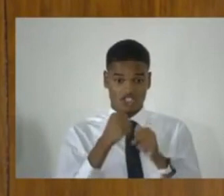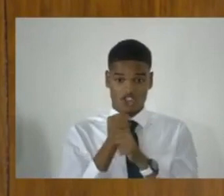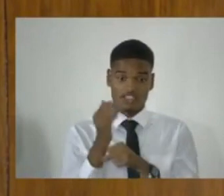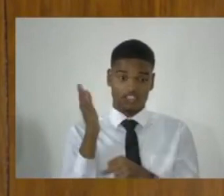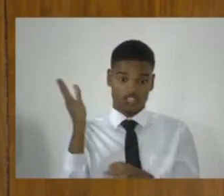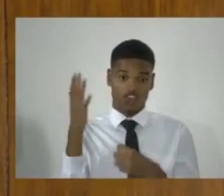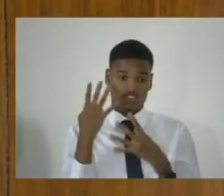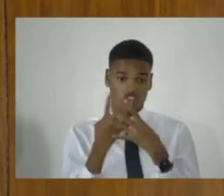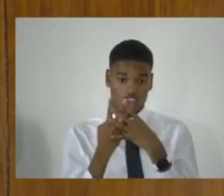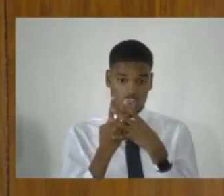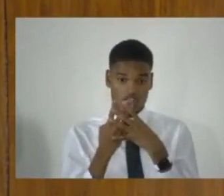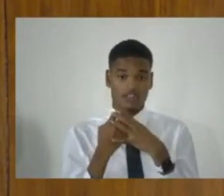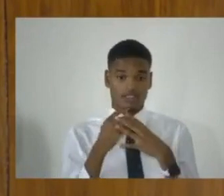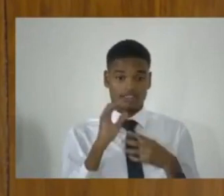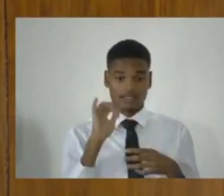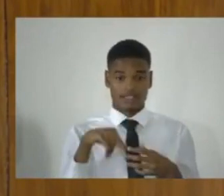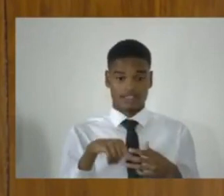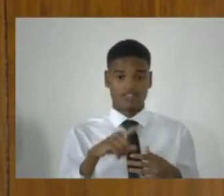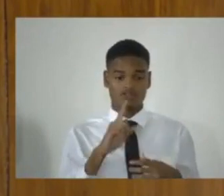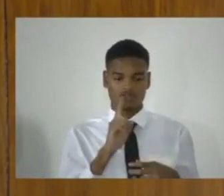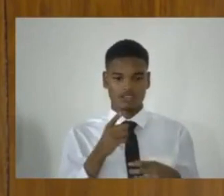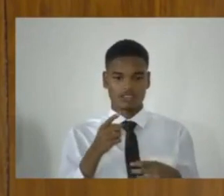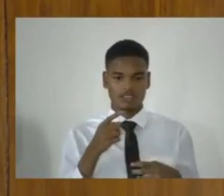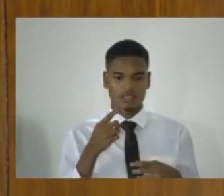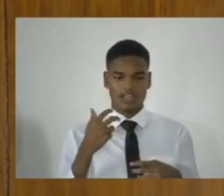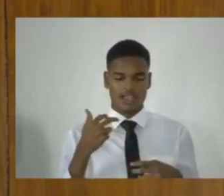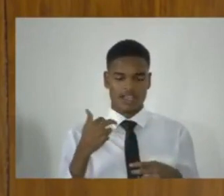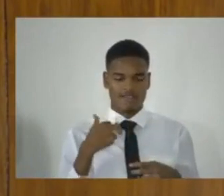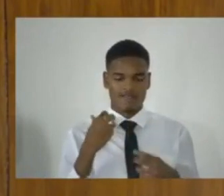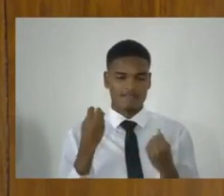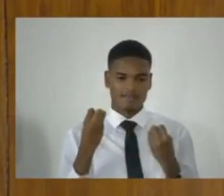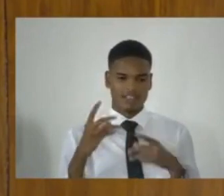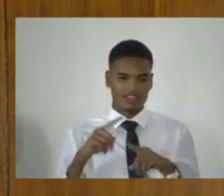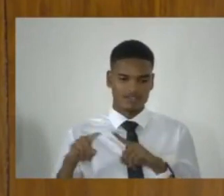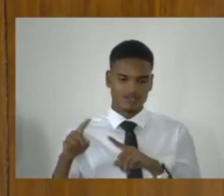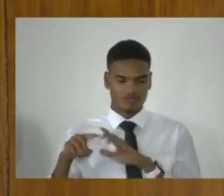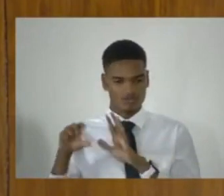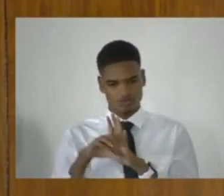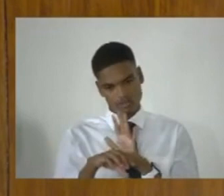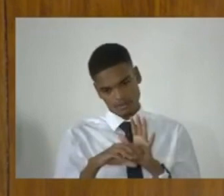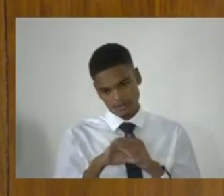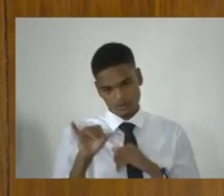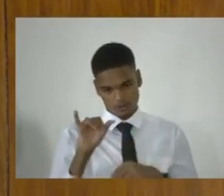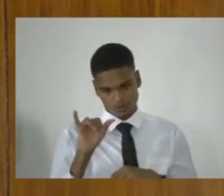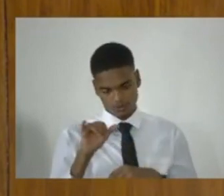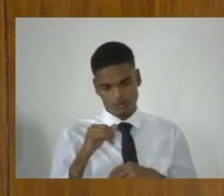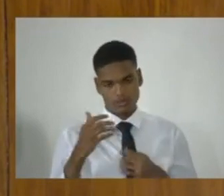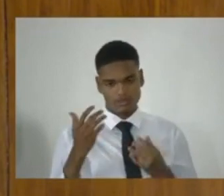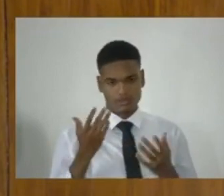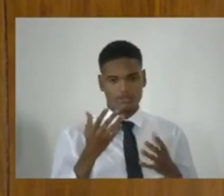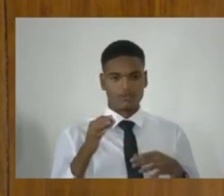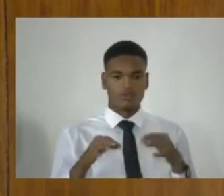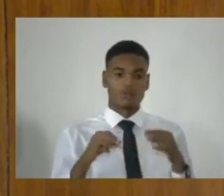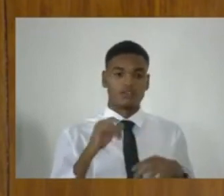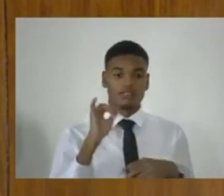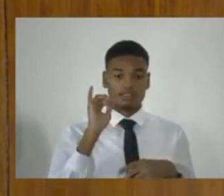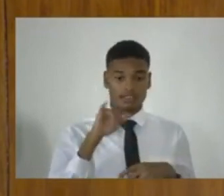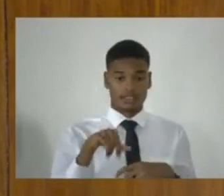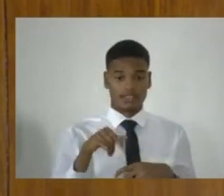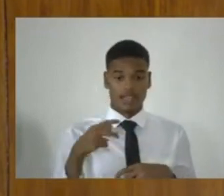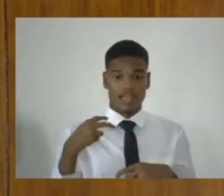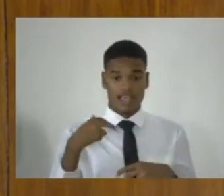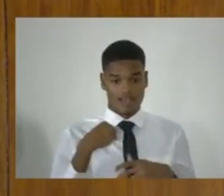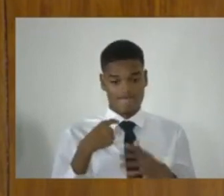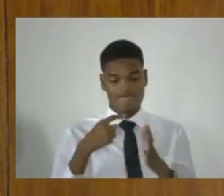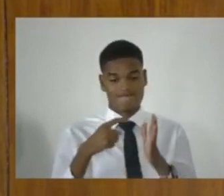This is an offence, and there are several of them in this legislation, which there is a mandatory